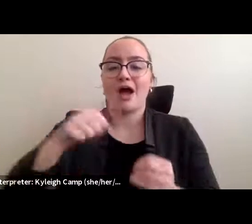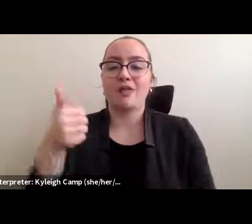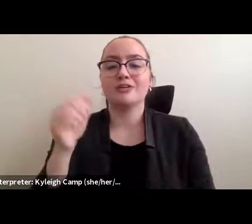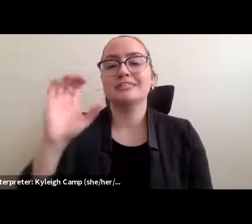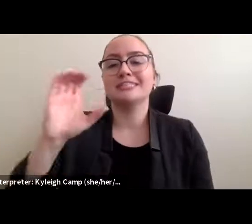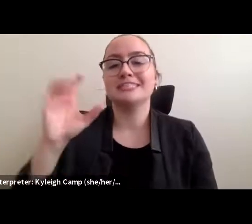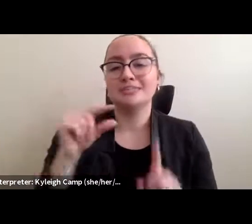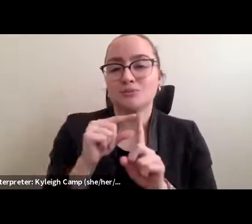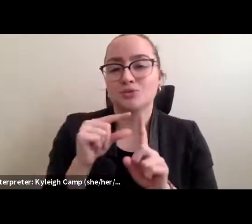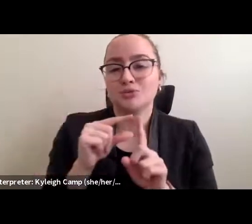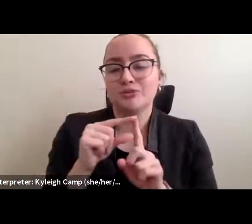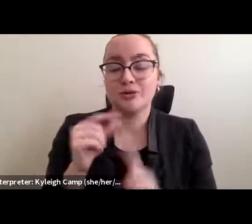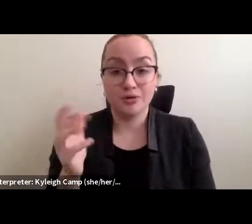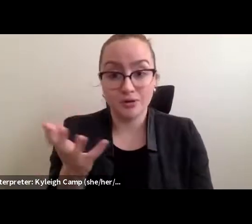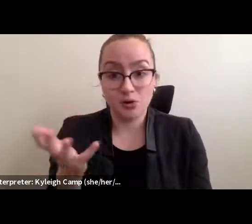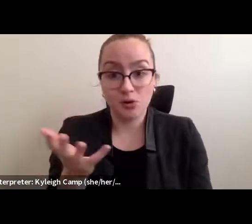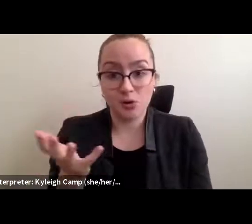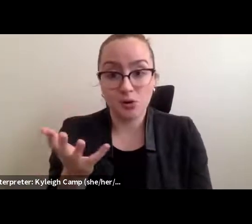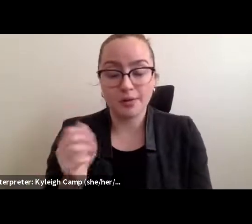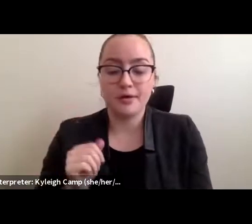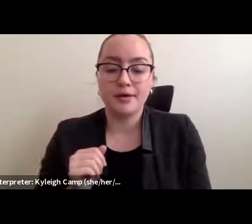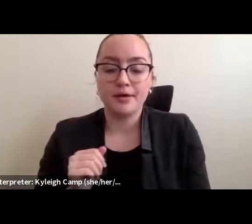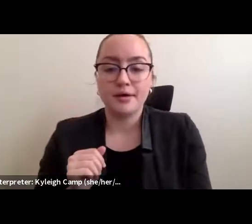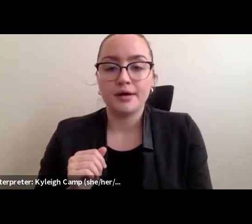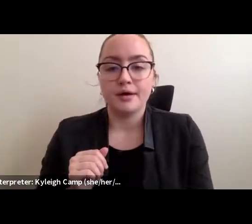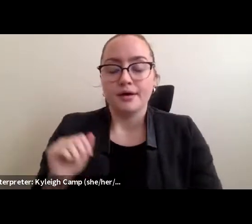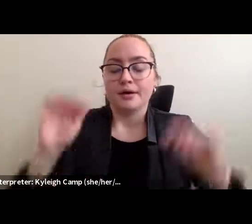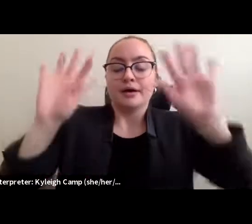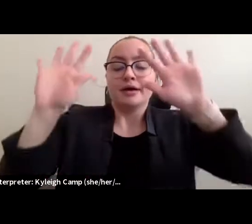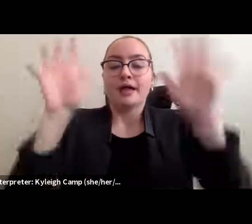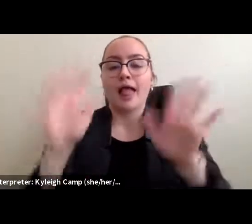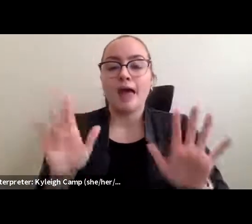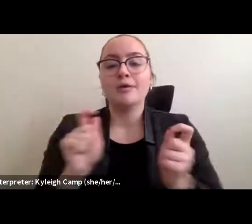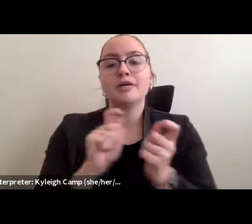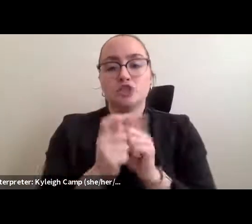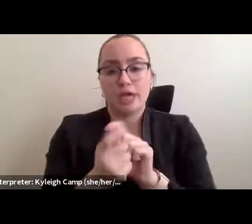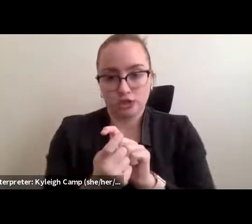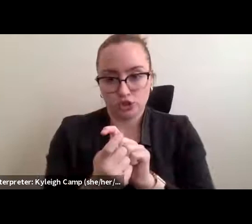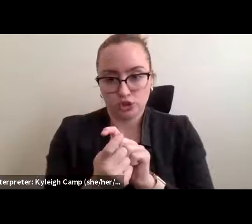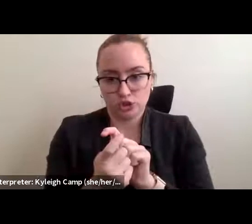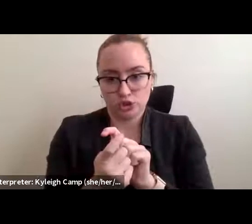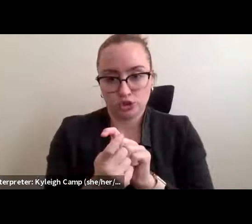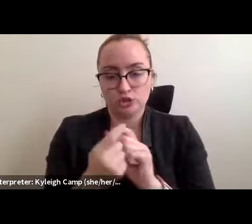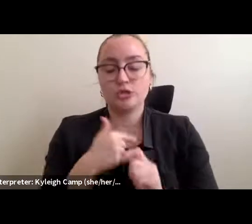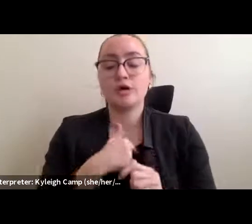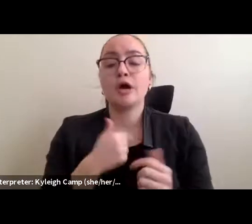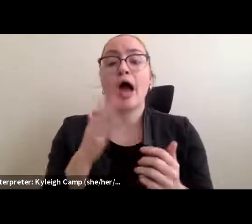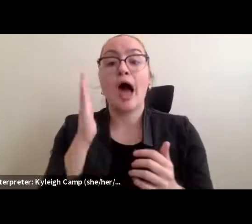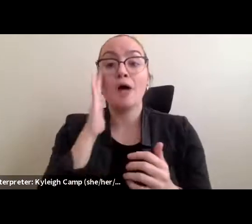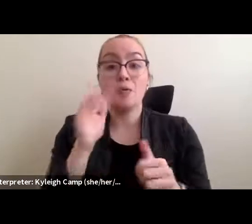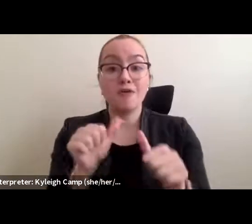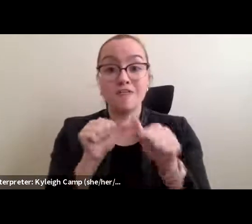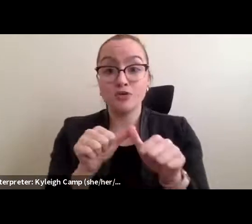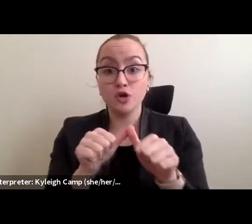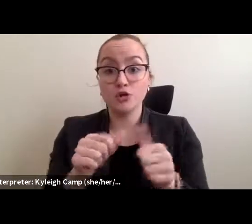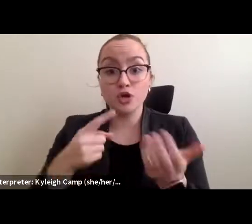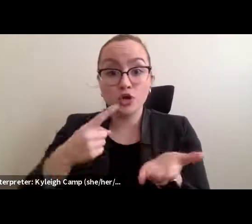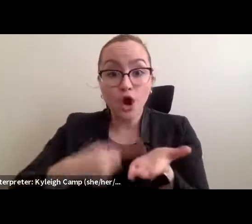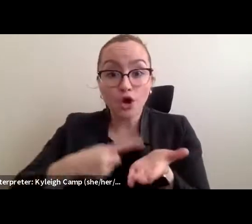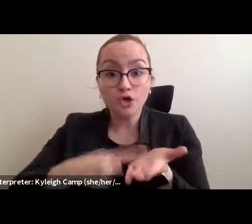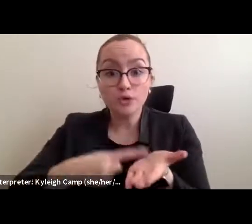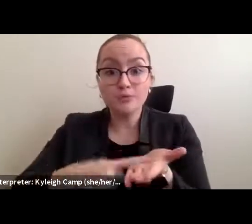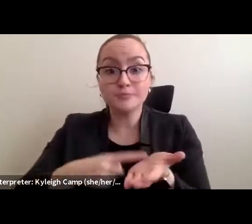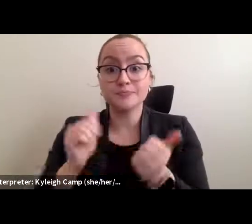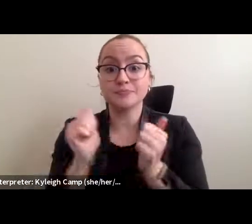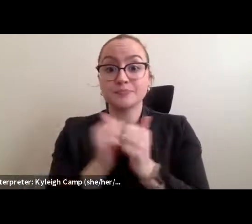capitalism, and that's the effects of climate change. And I would further argue to move beyond debates around labels